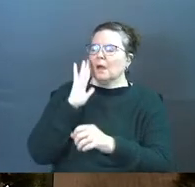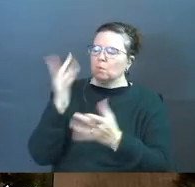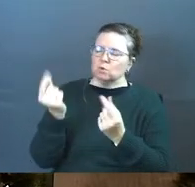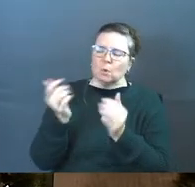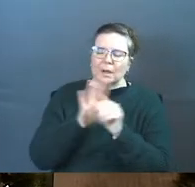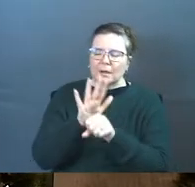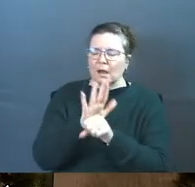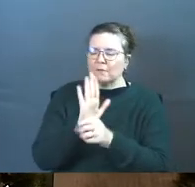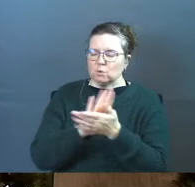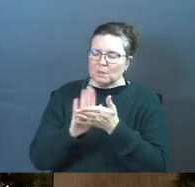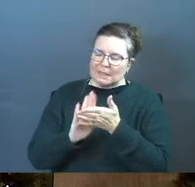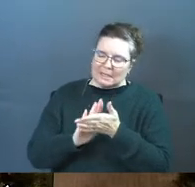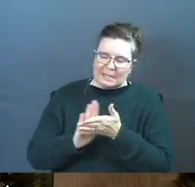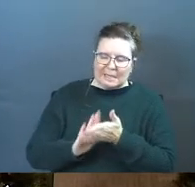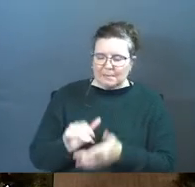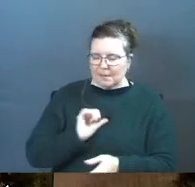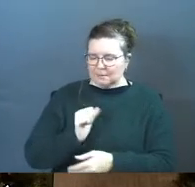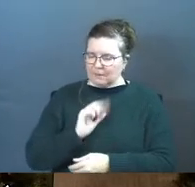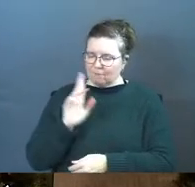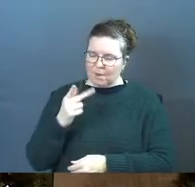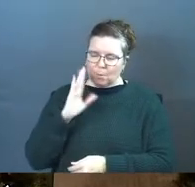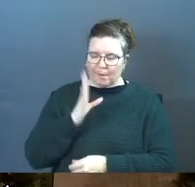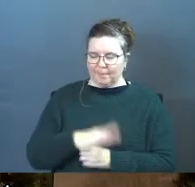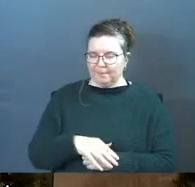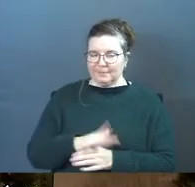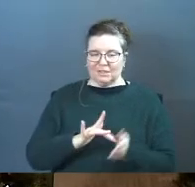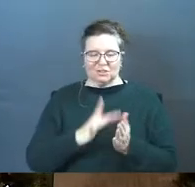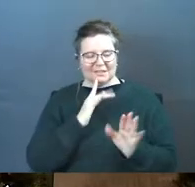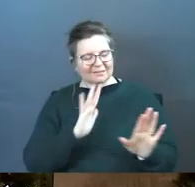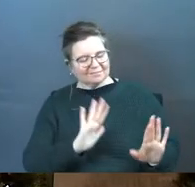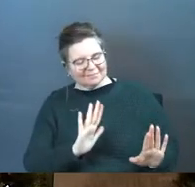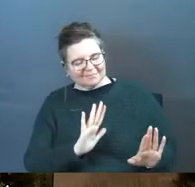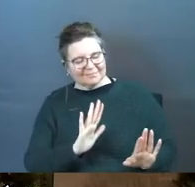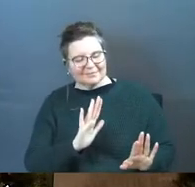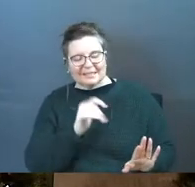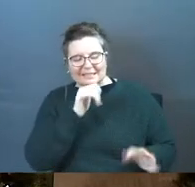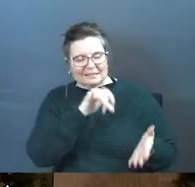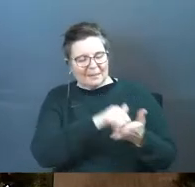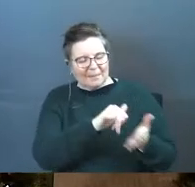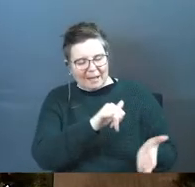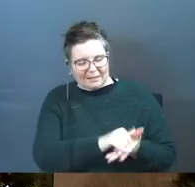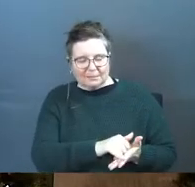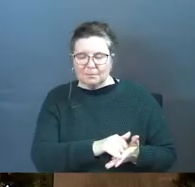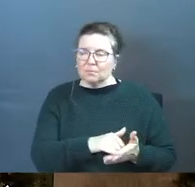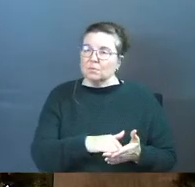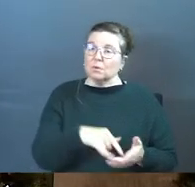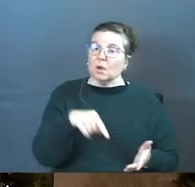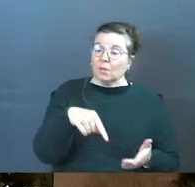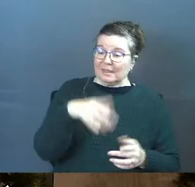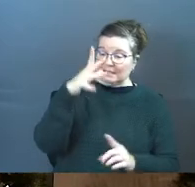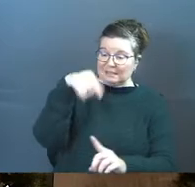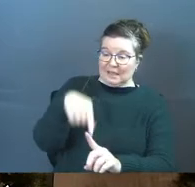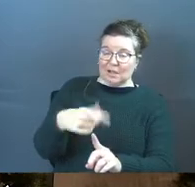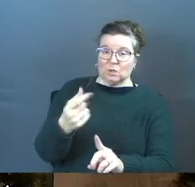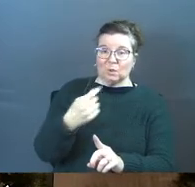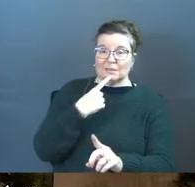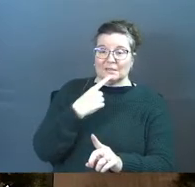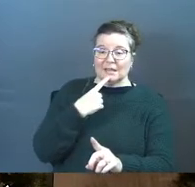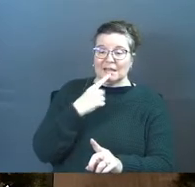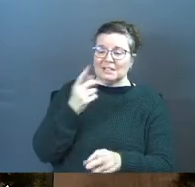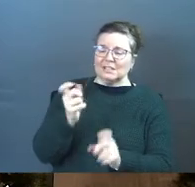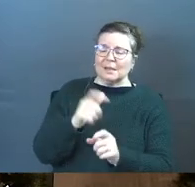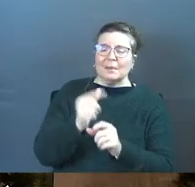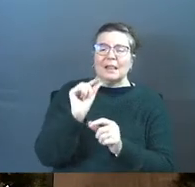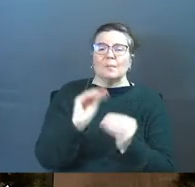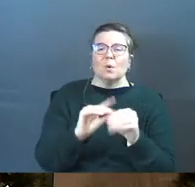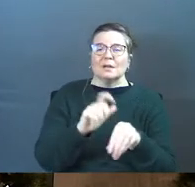I will do enough to clean my life up. And Jesus says, It's impossible. Now, what's this guy doing when he says, Just